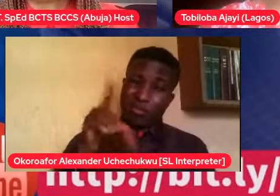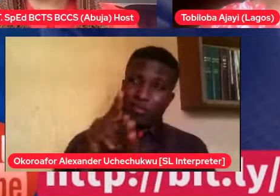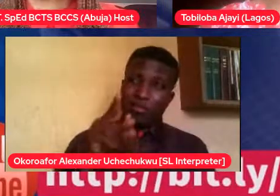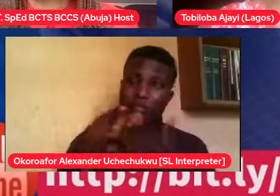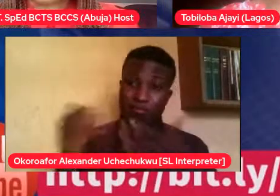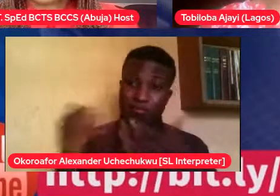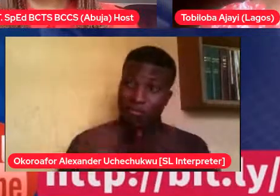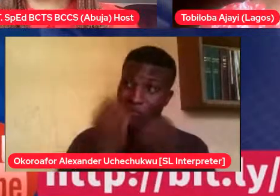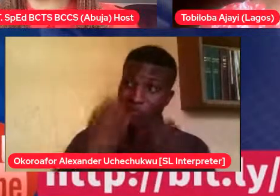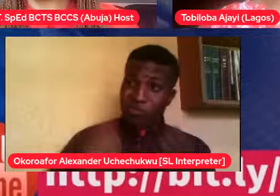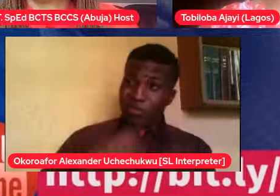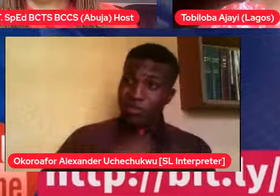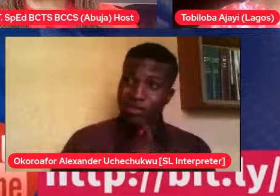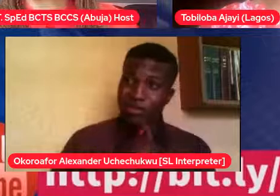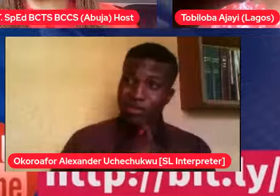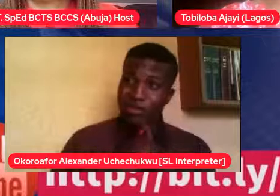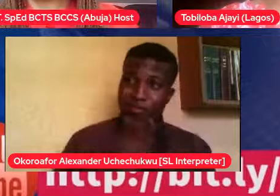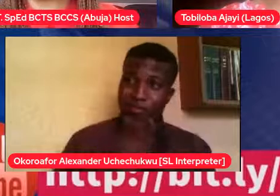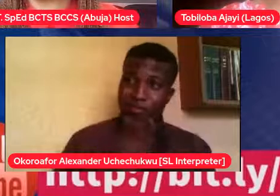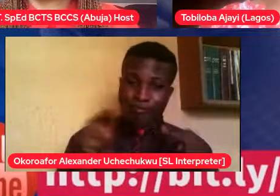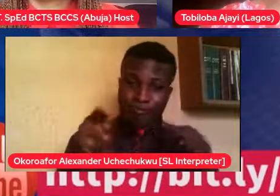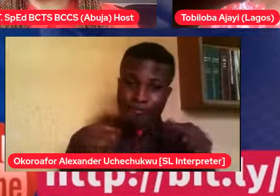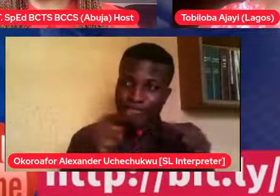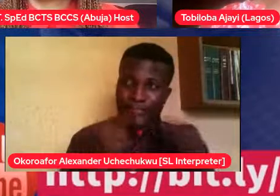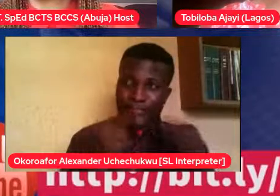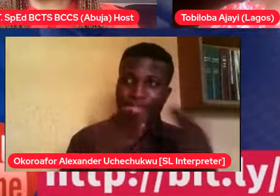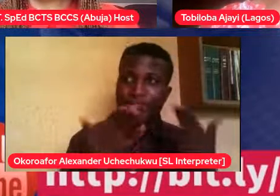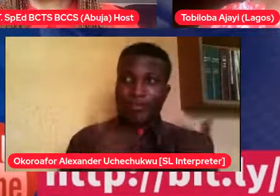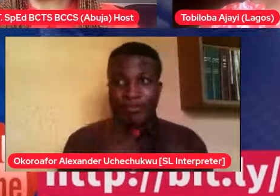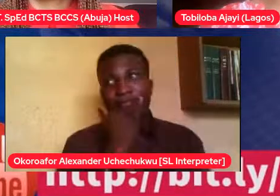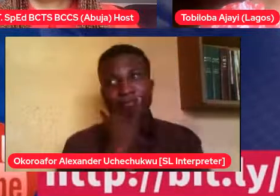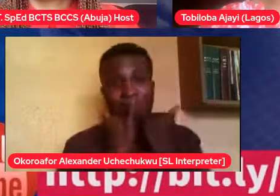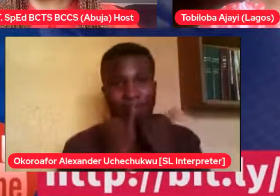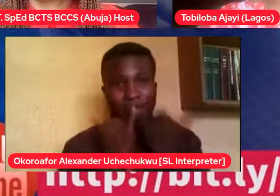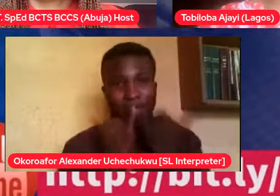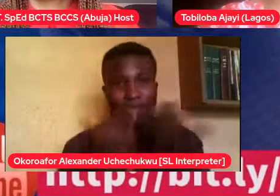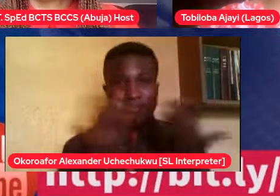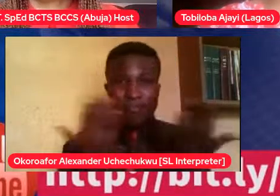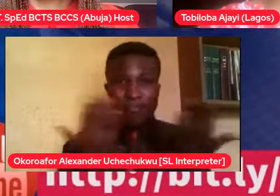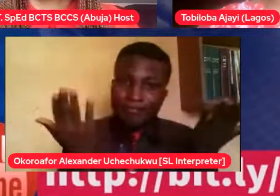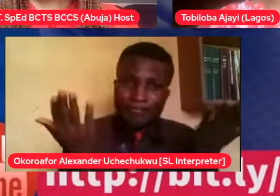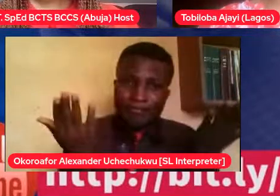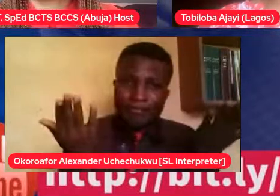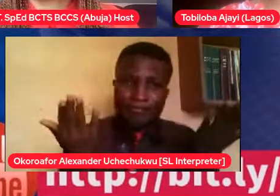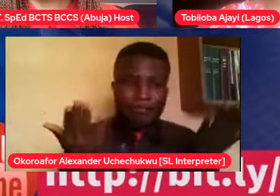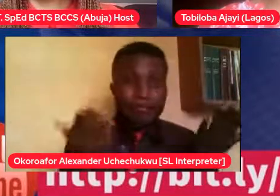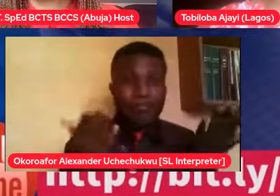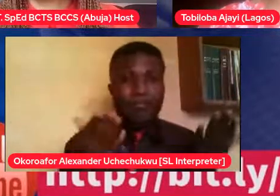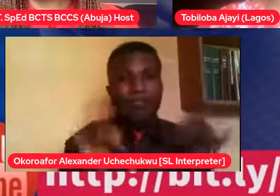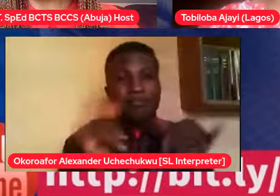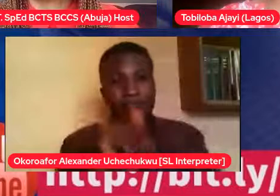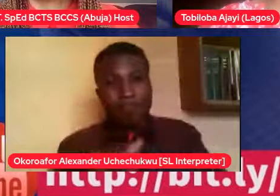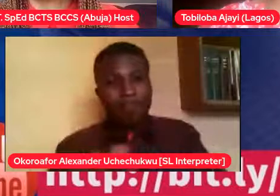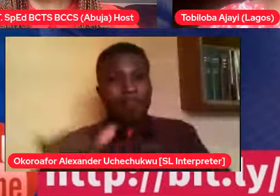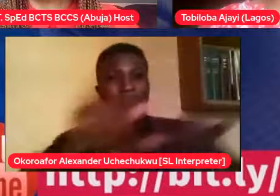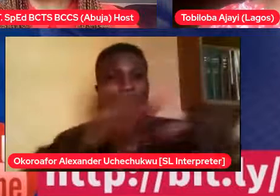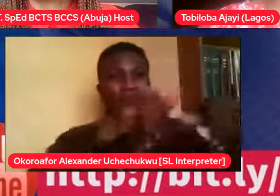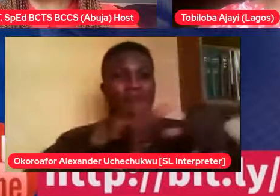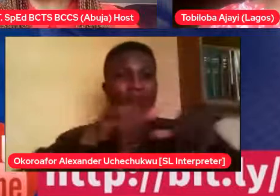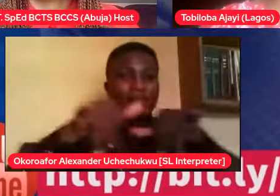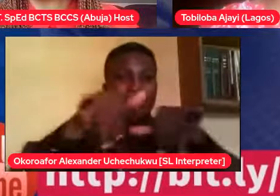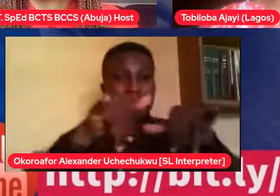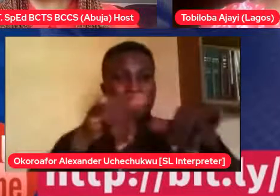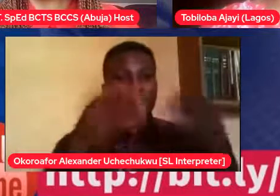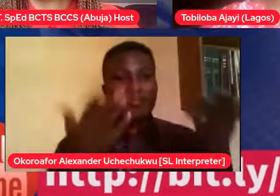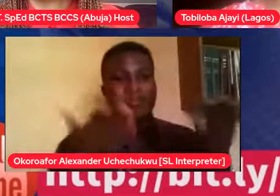same thing with having Down syndrome. Because it's a limitation. That's how I see it in my head. So the work is with parents. Sometimes we